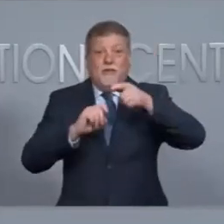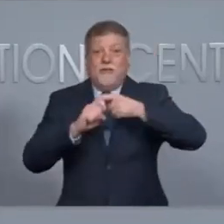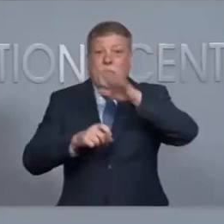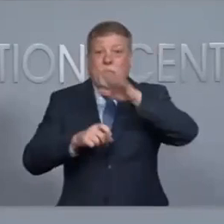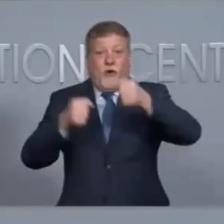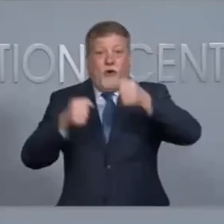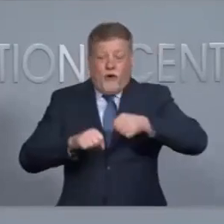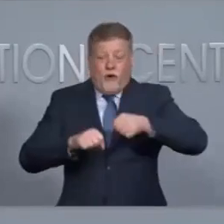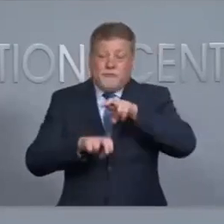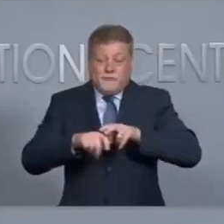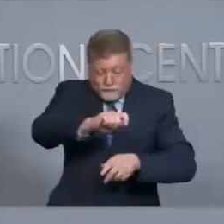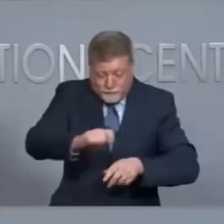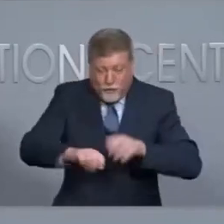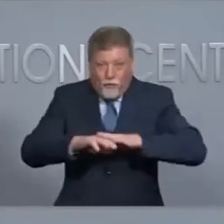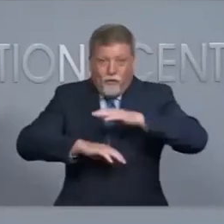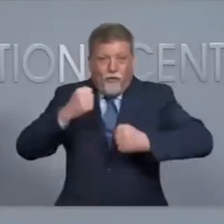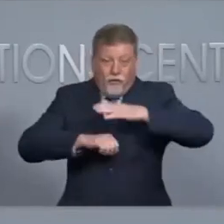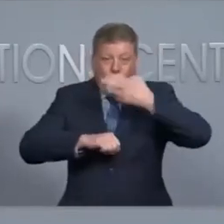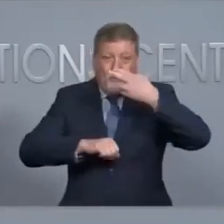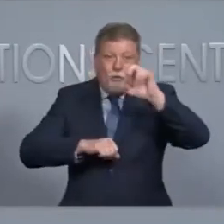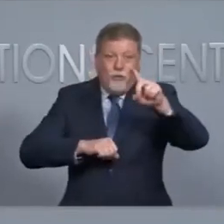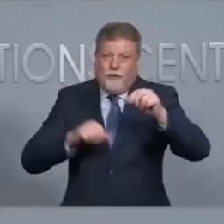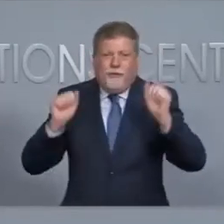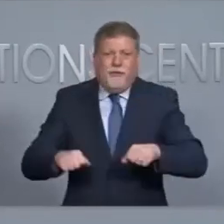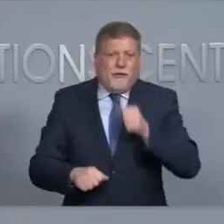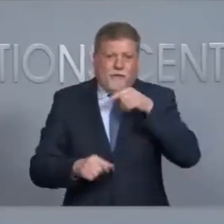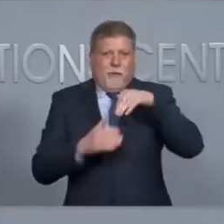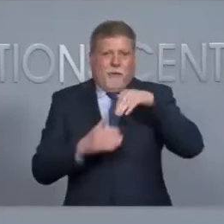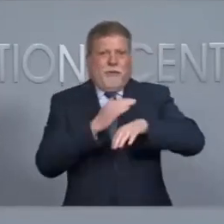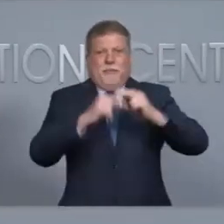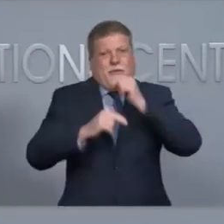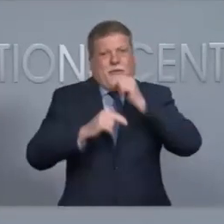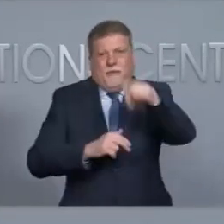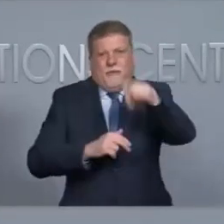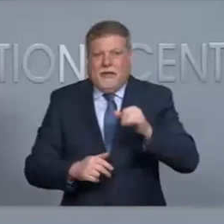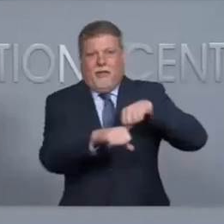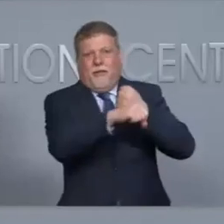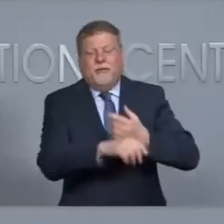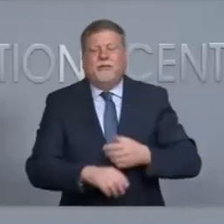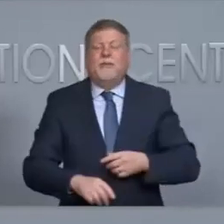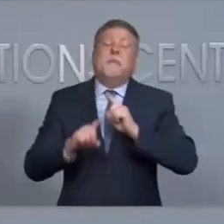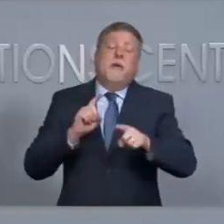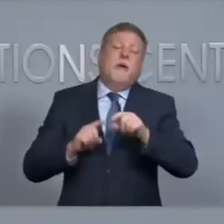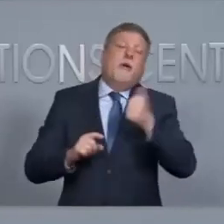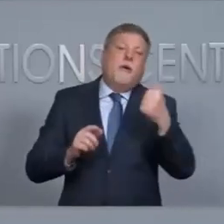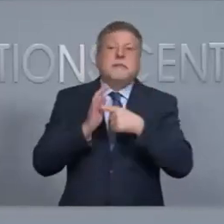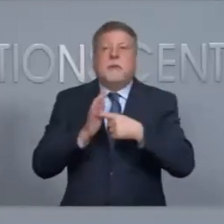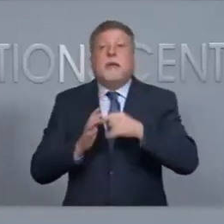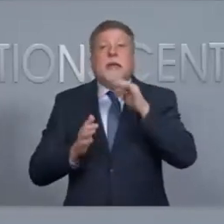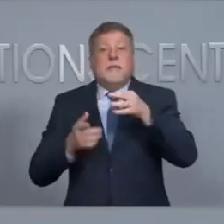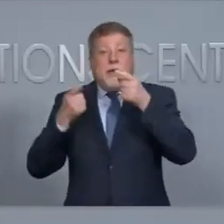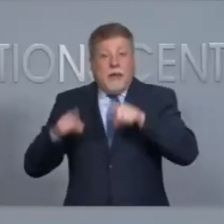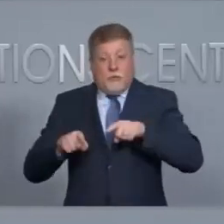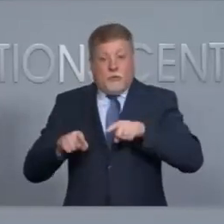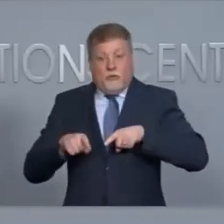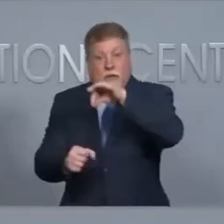But that could be something like that that would delay things. The other could be if something occurs during election